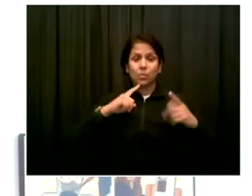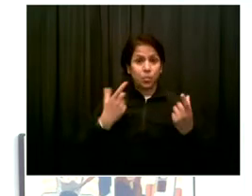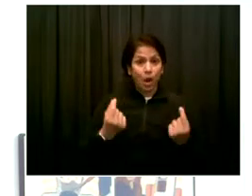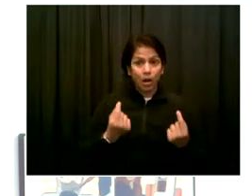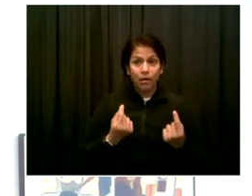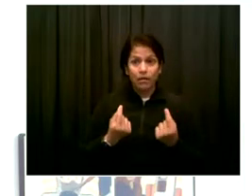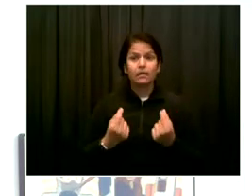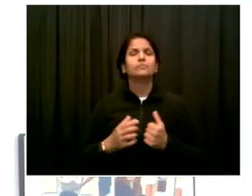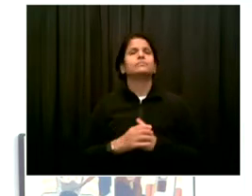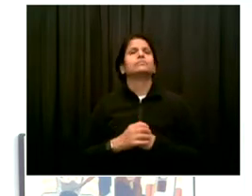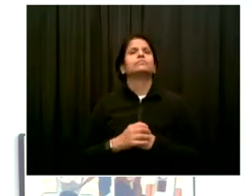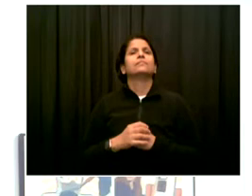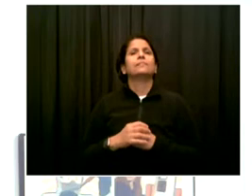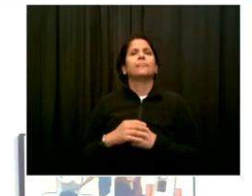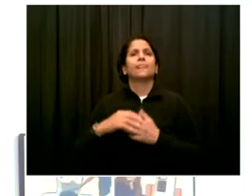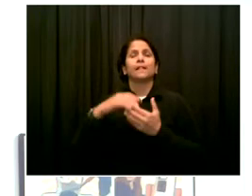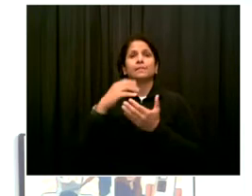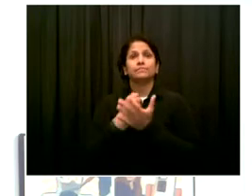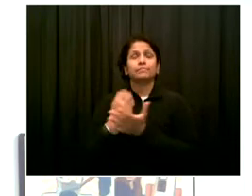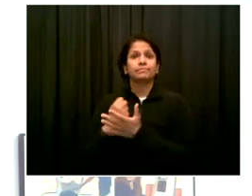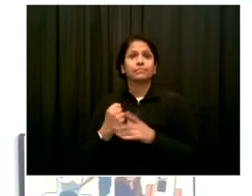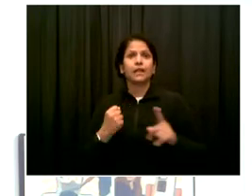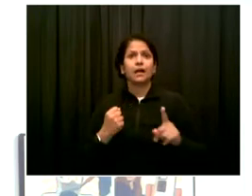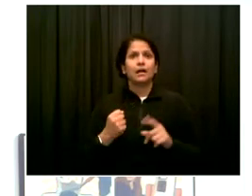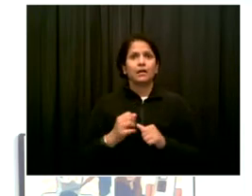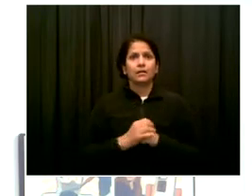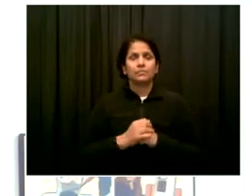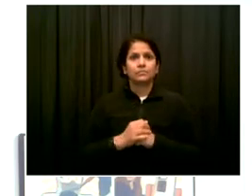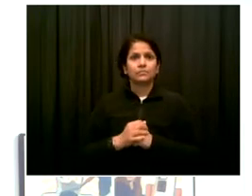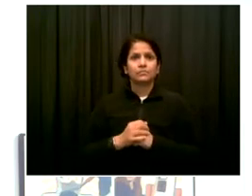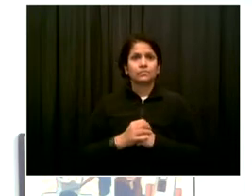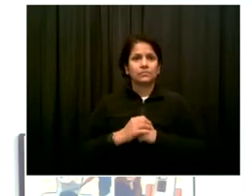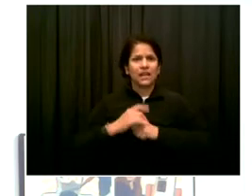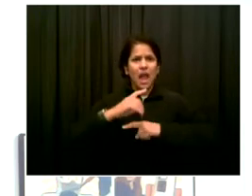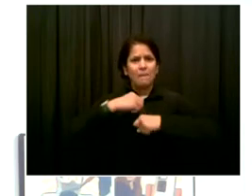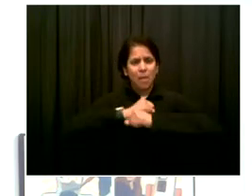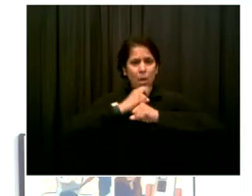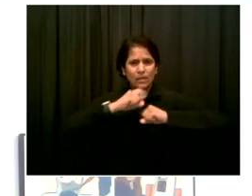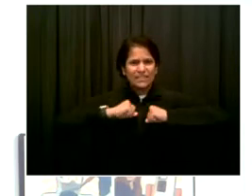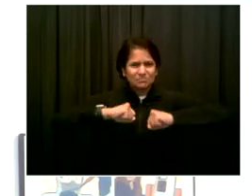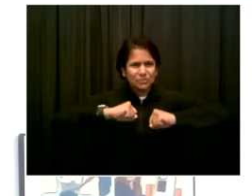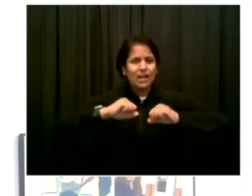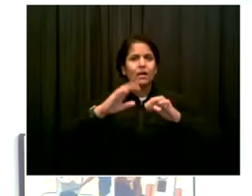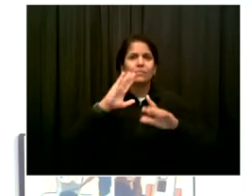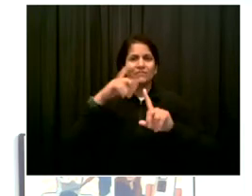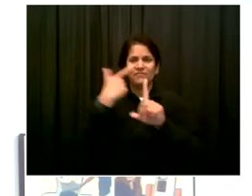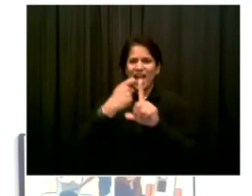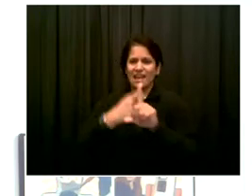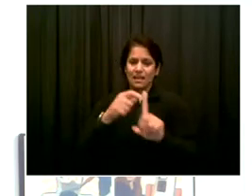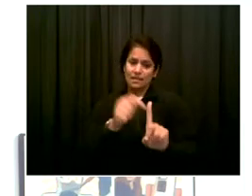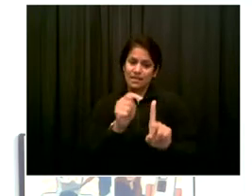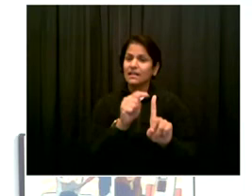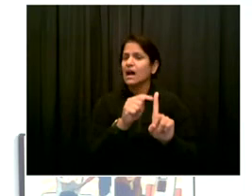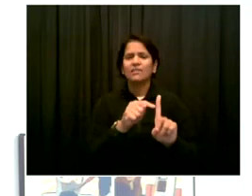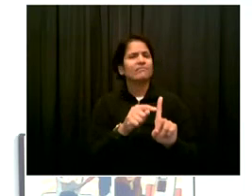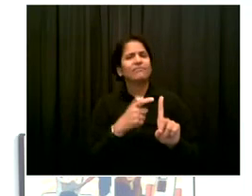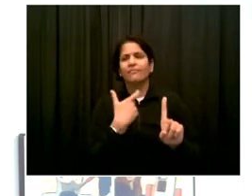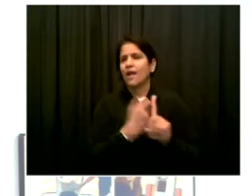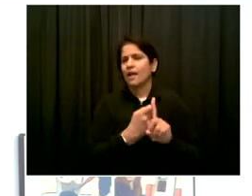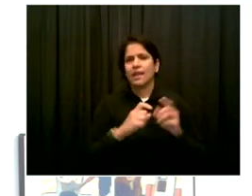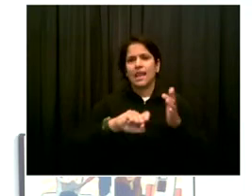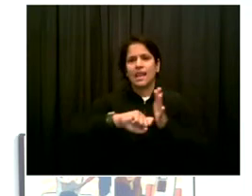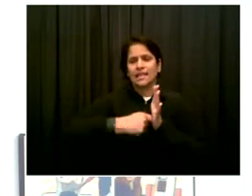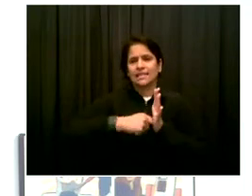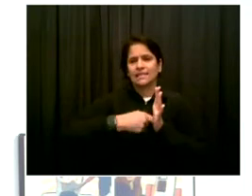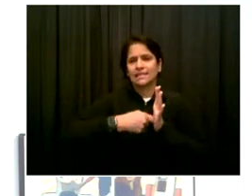create a more protective buffer against the virus, and that's through vaccination. And that's why we're going to remain laser